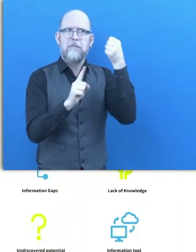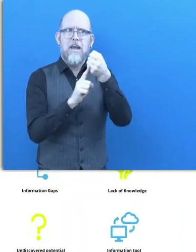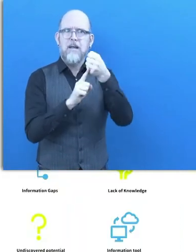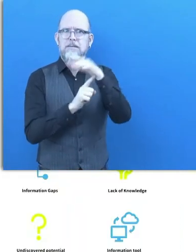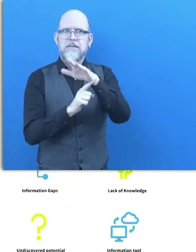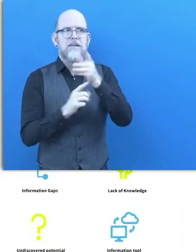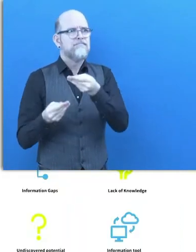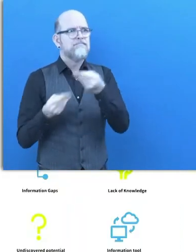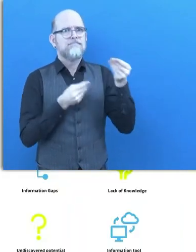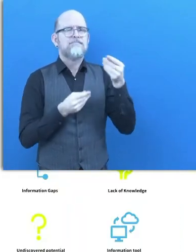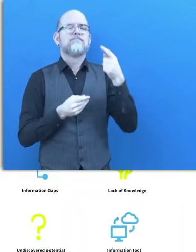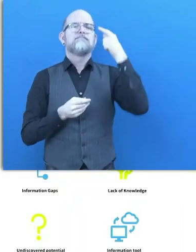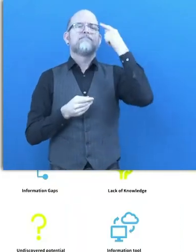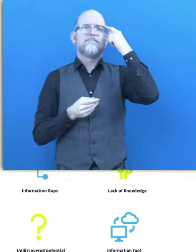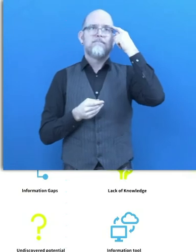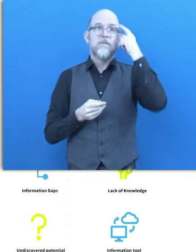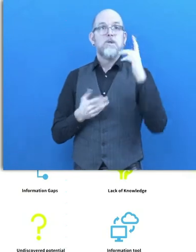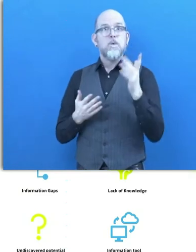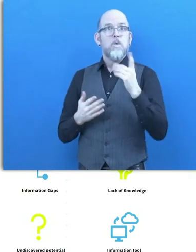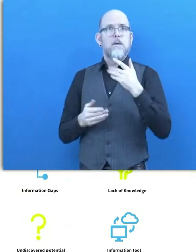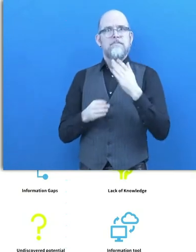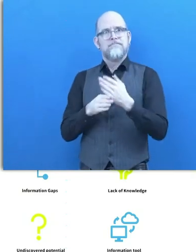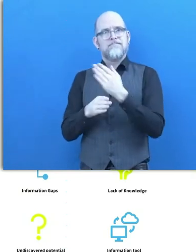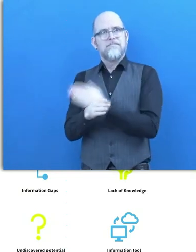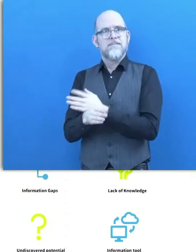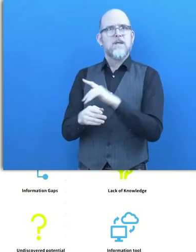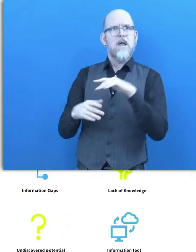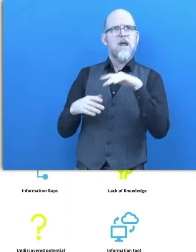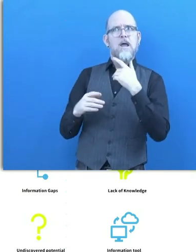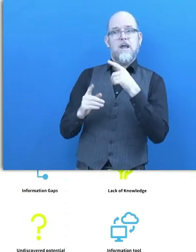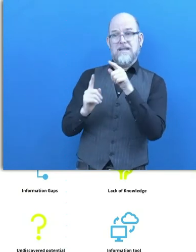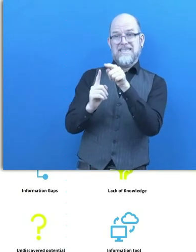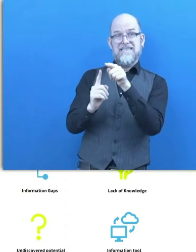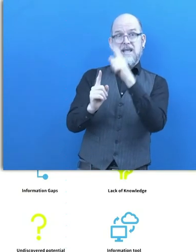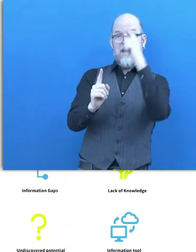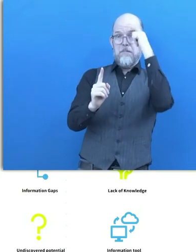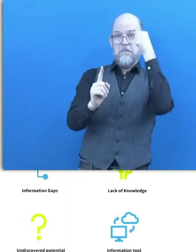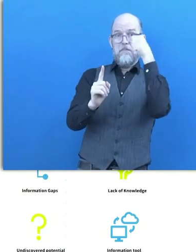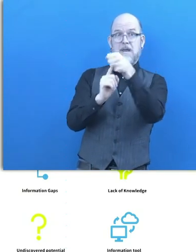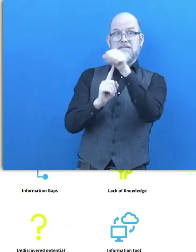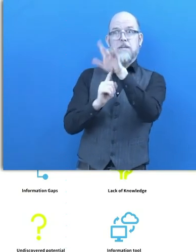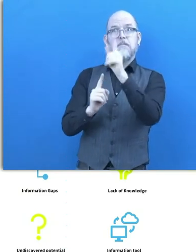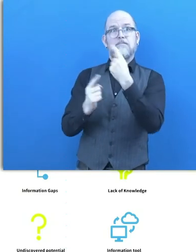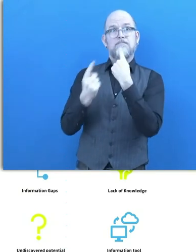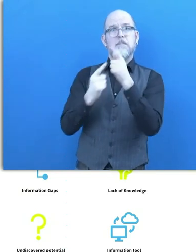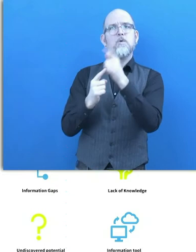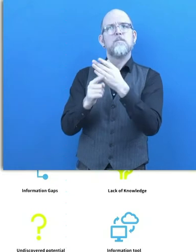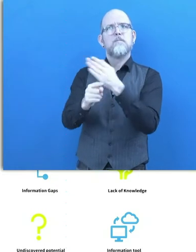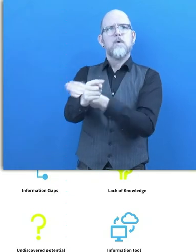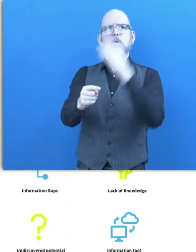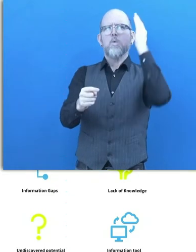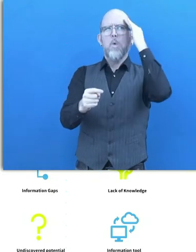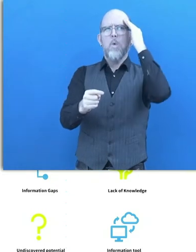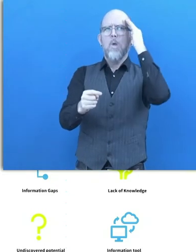The first thing, of course, you have to do when talking about the impact you want to achieve is be aware of the global need and the problems